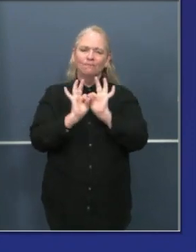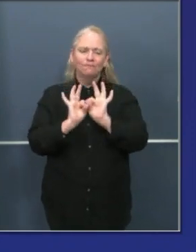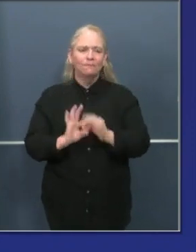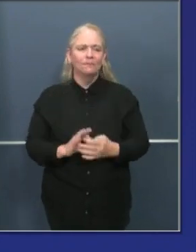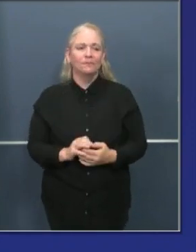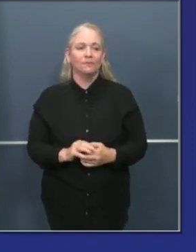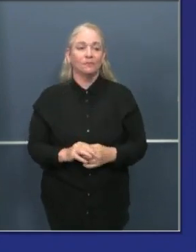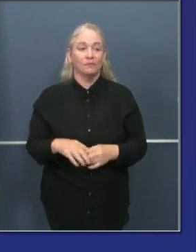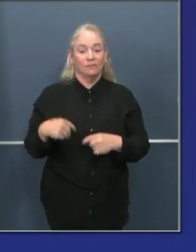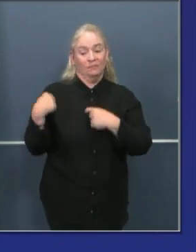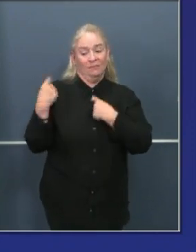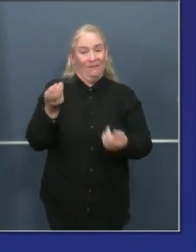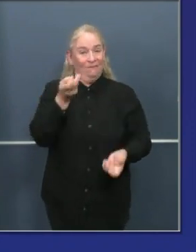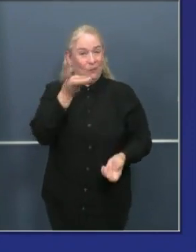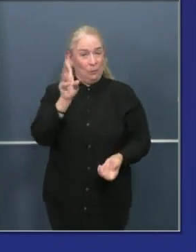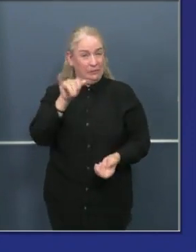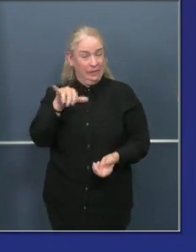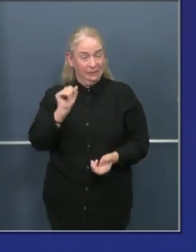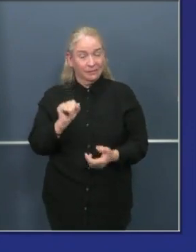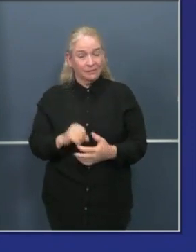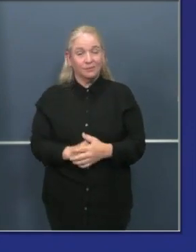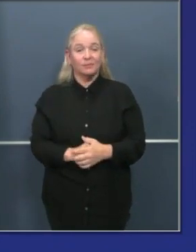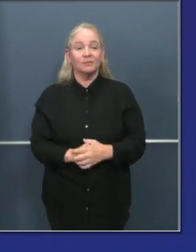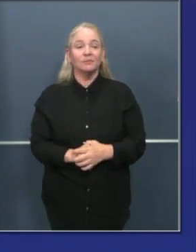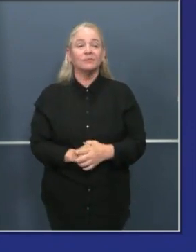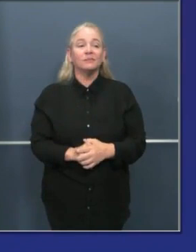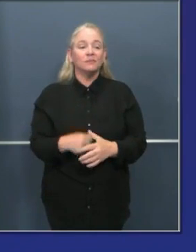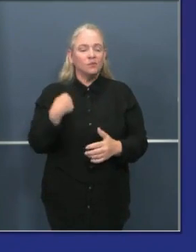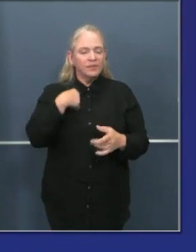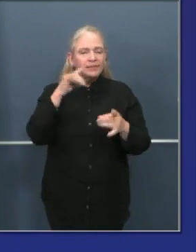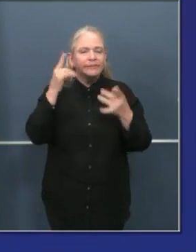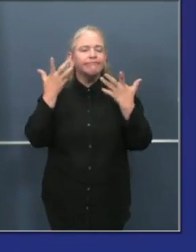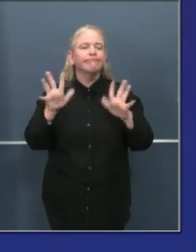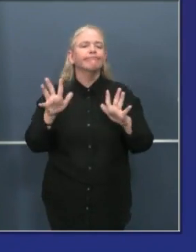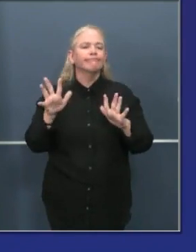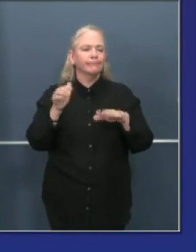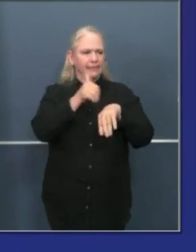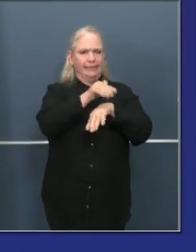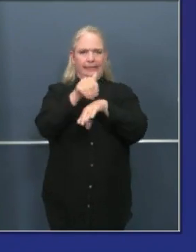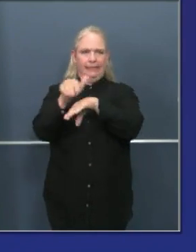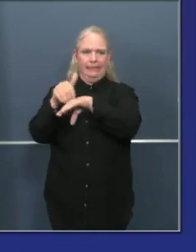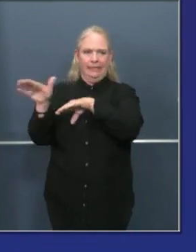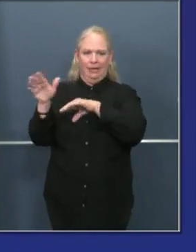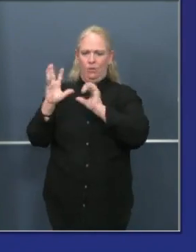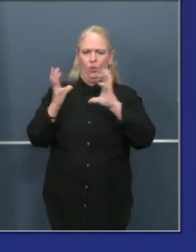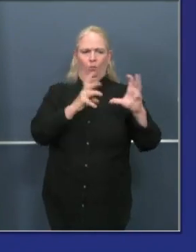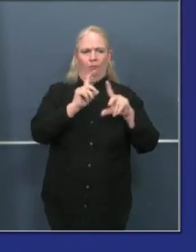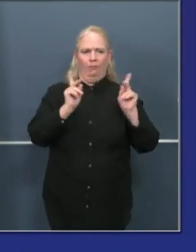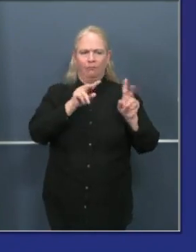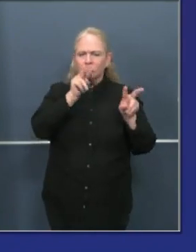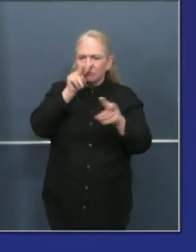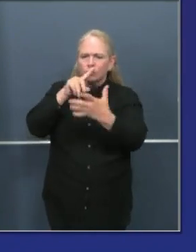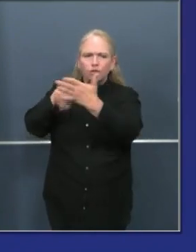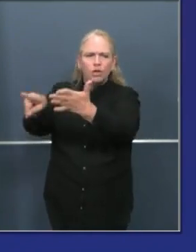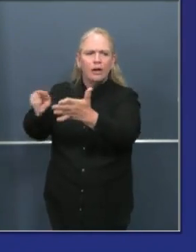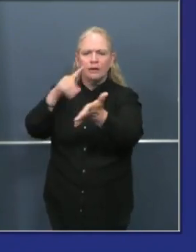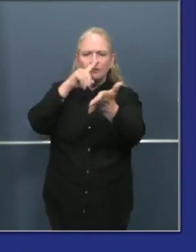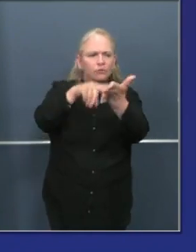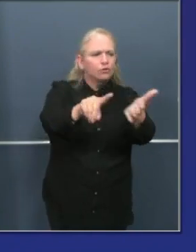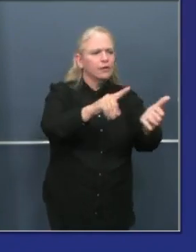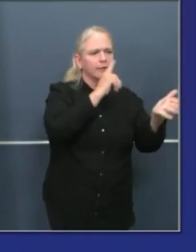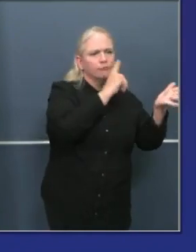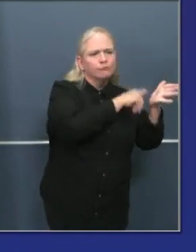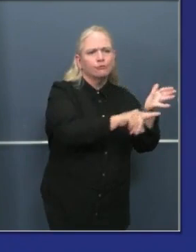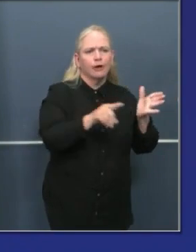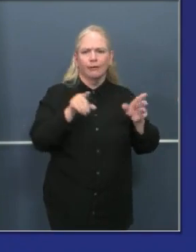we significantly increased our enforcement in these three critical areas. We had close to 6,000 in